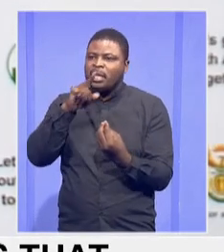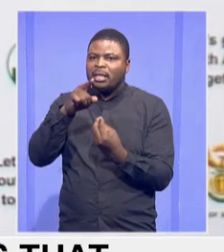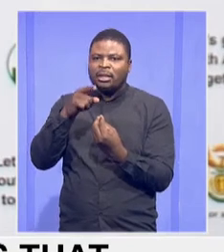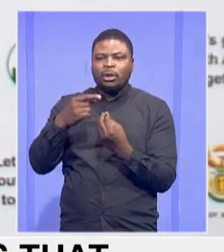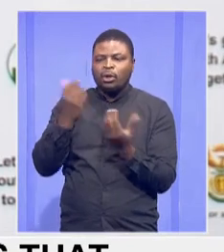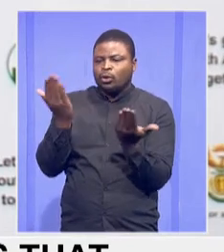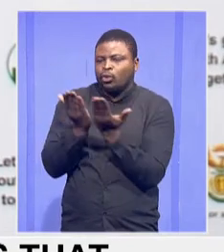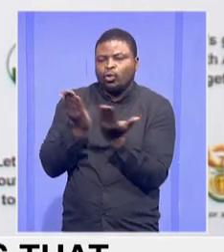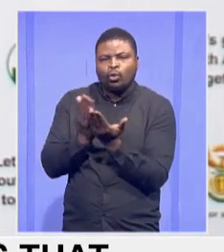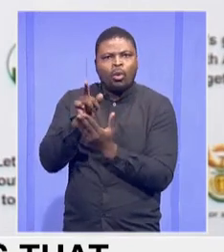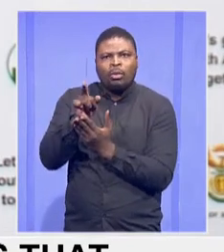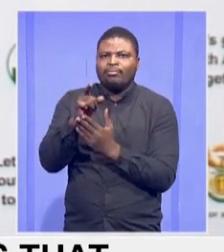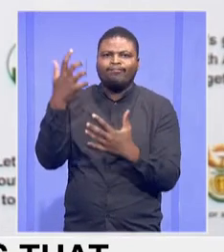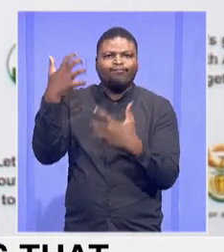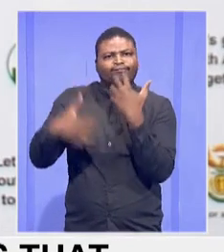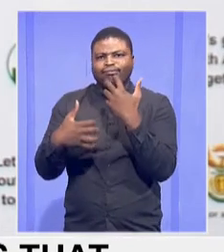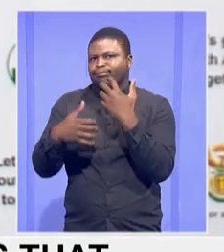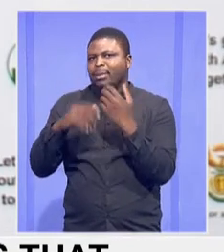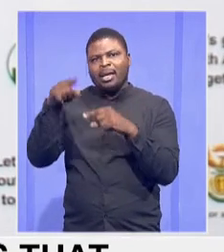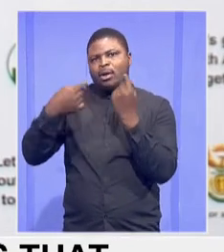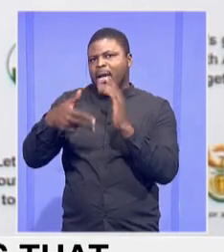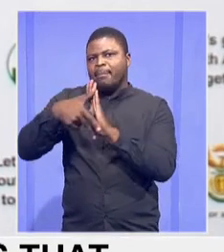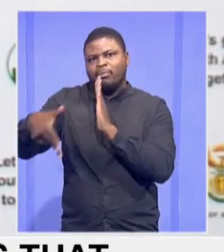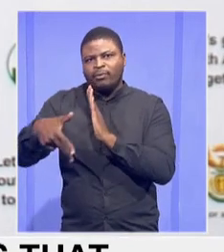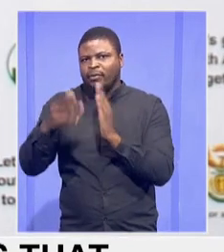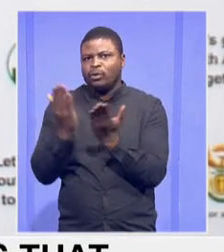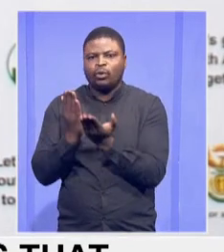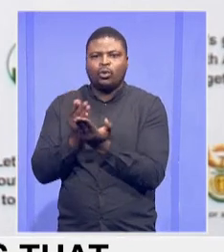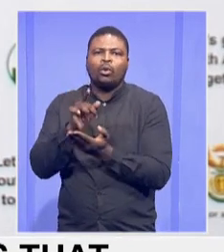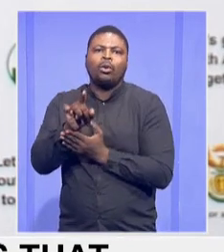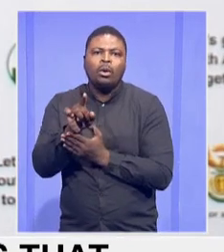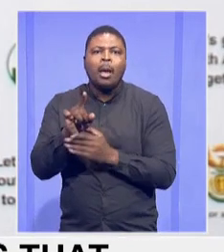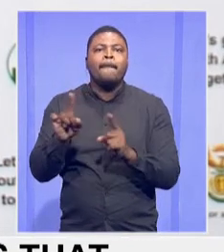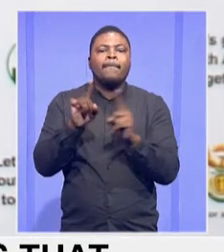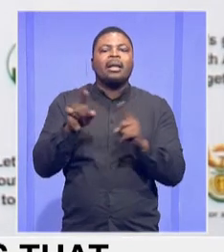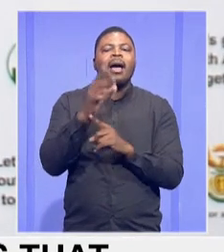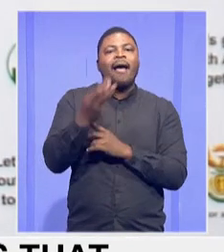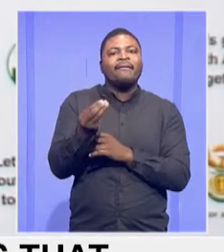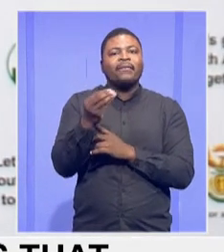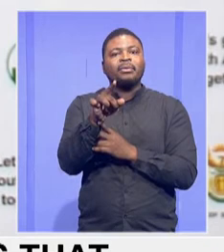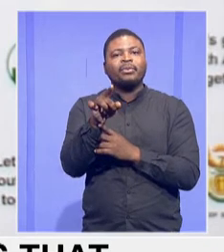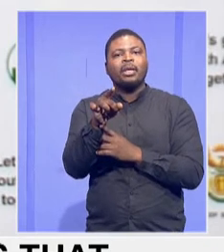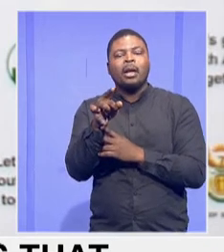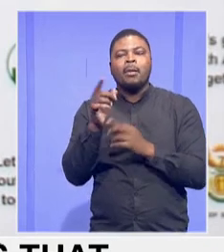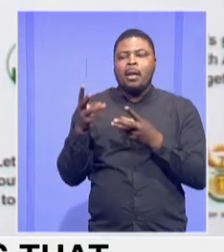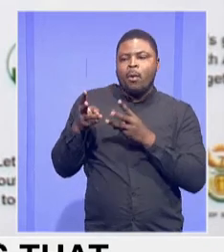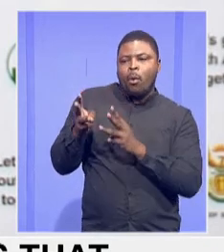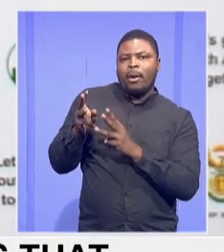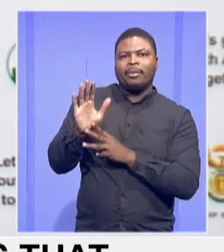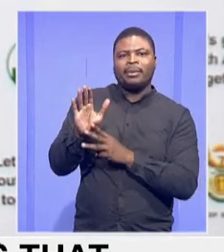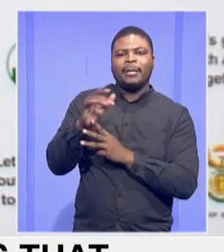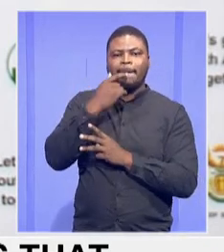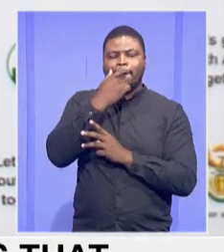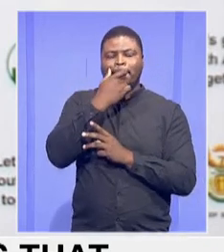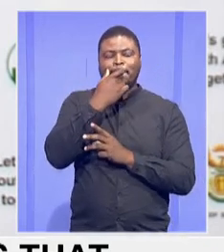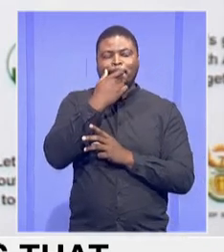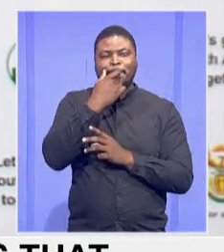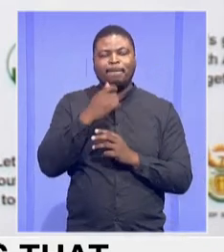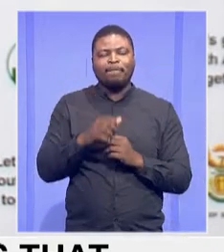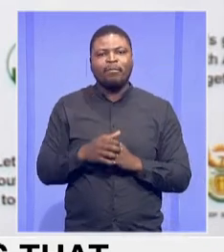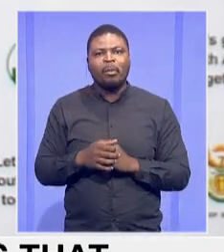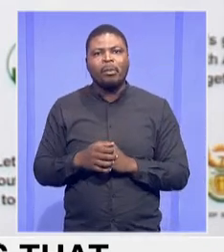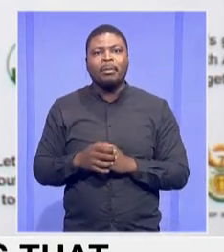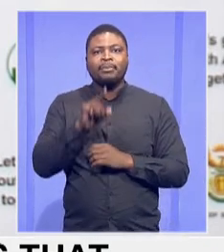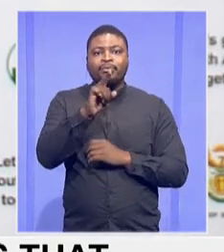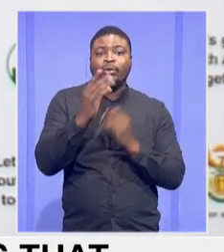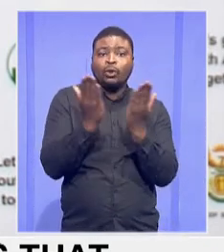of these because of the circumstances that I've just explained. And currently, the number of schools on this program